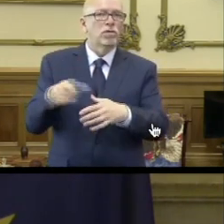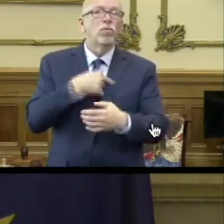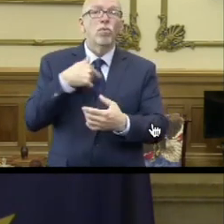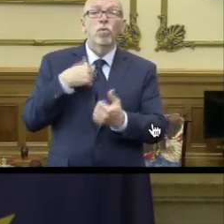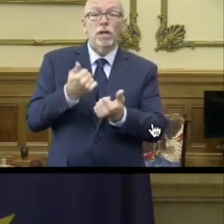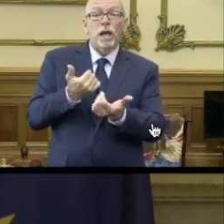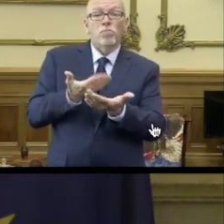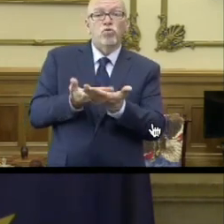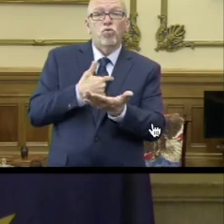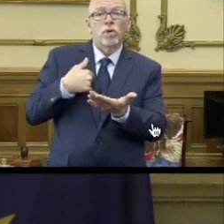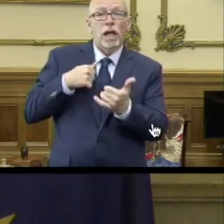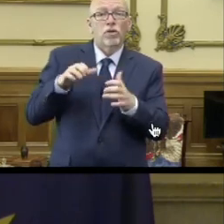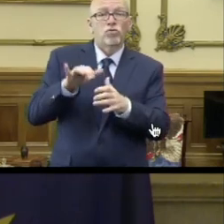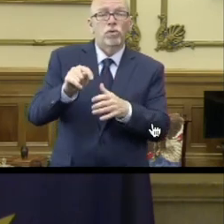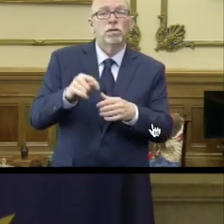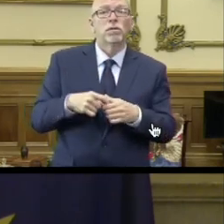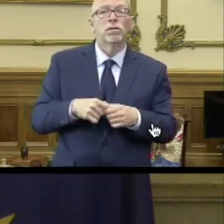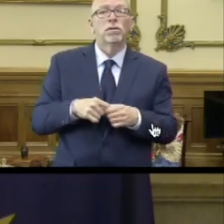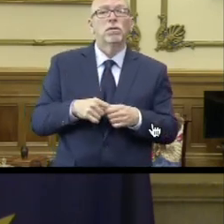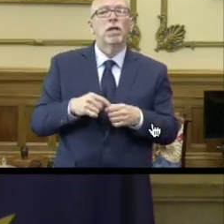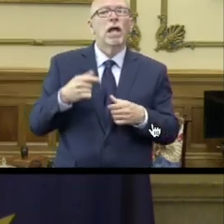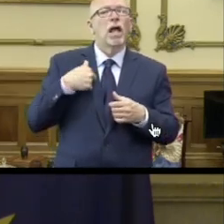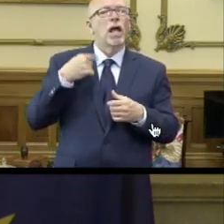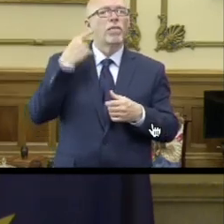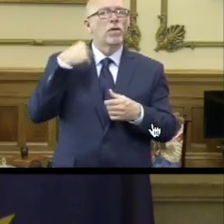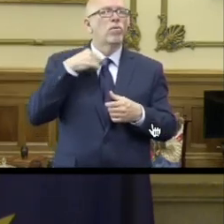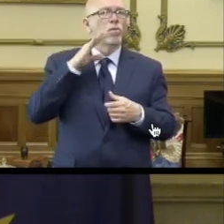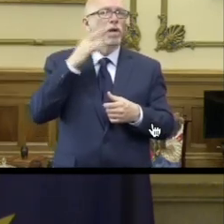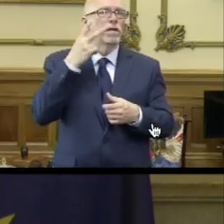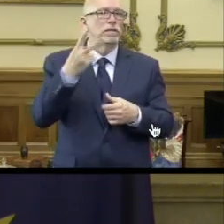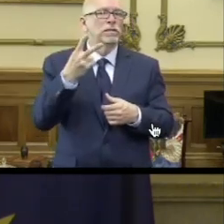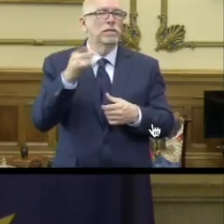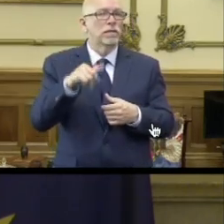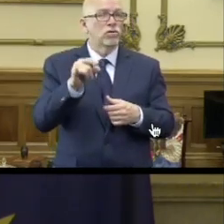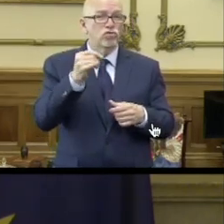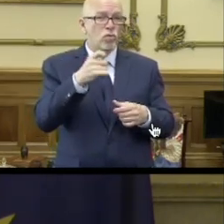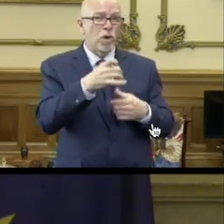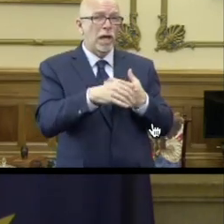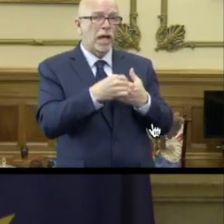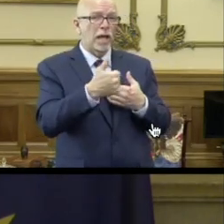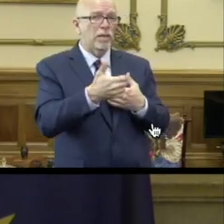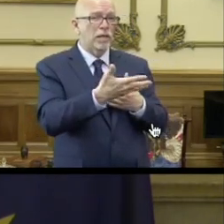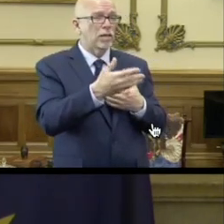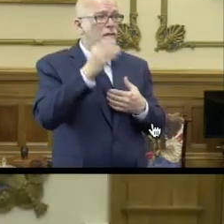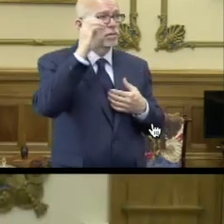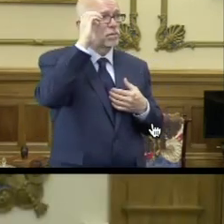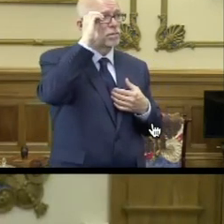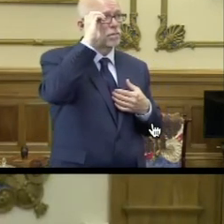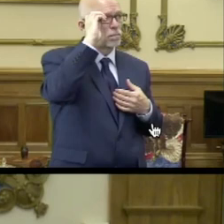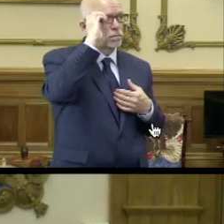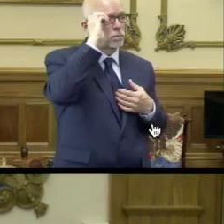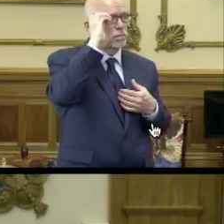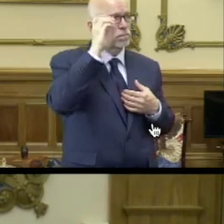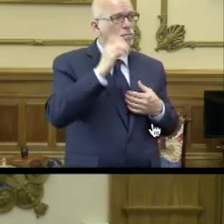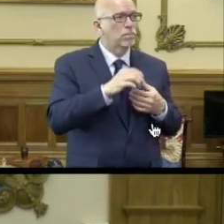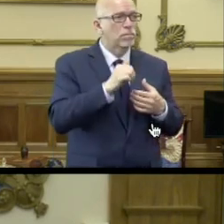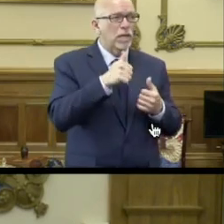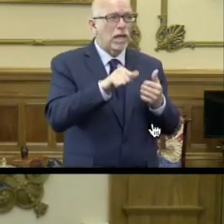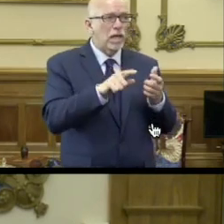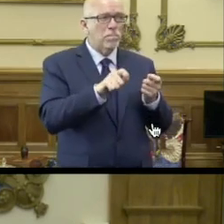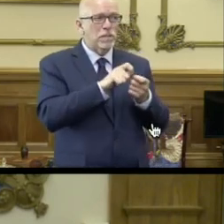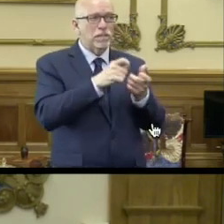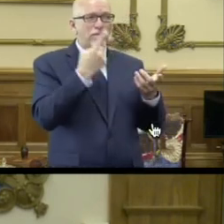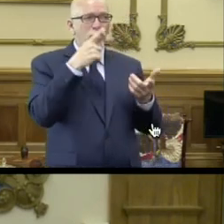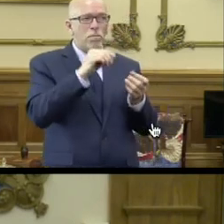that we can do this, and I think we'll see just that. Joe, did you want to add anything specifically from